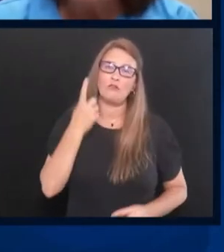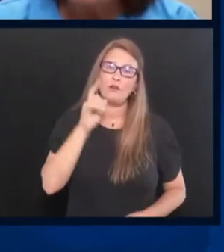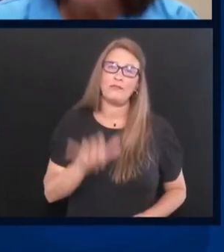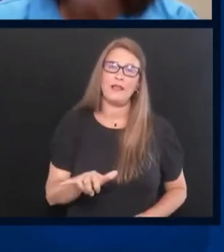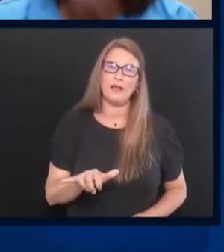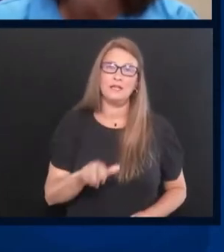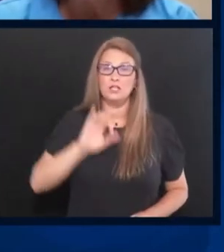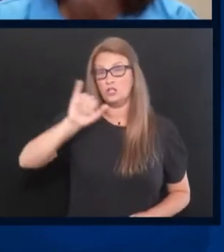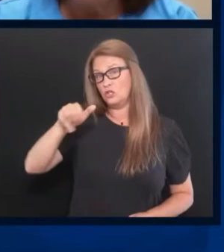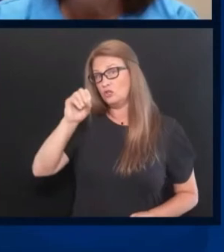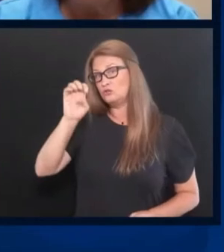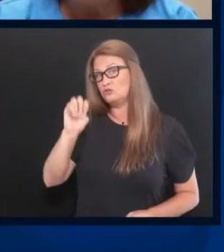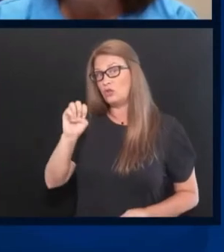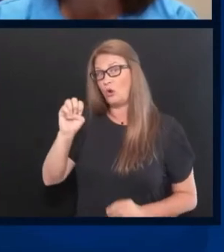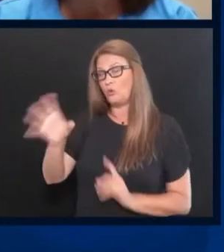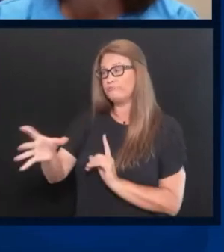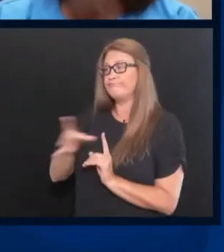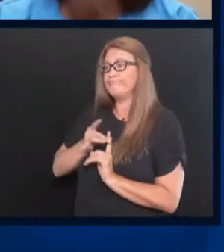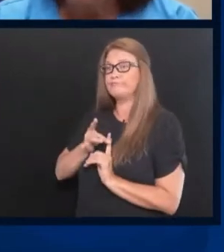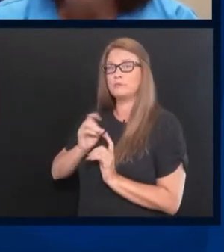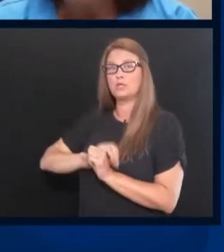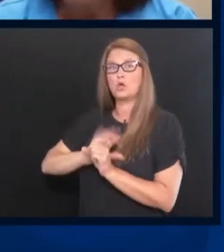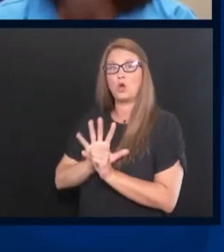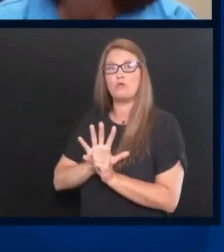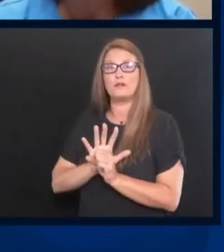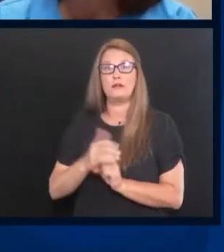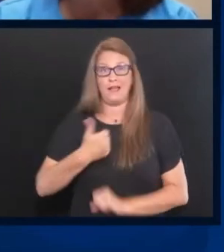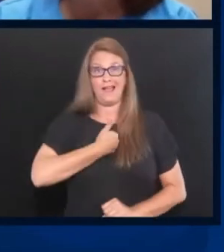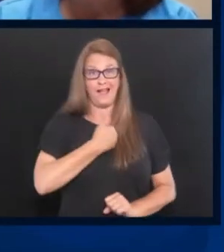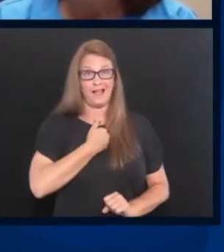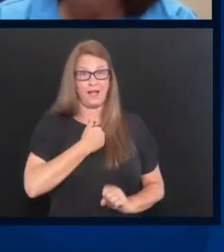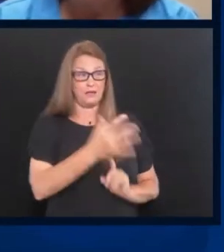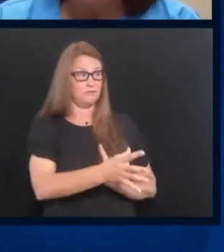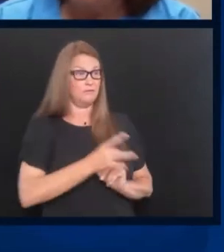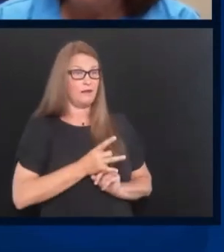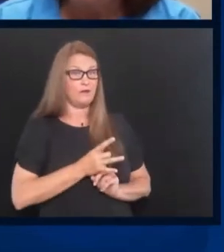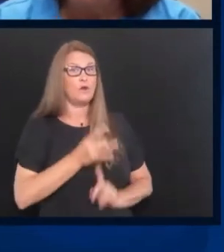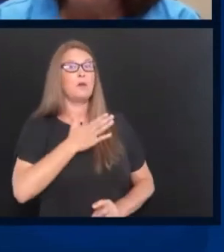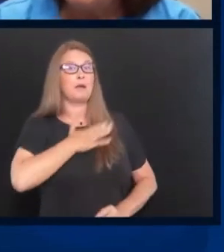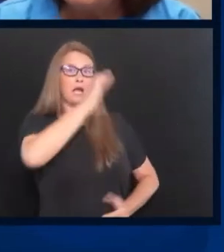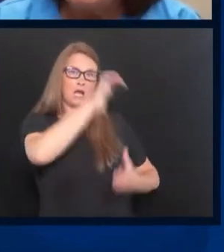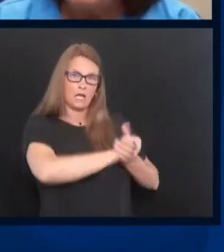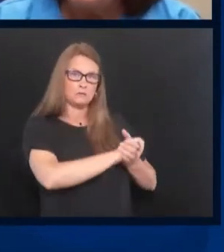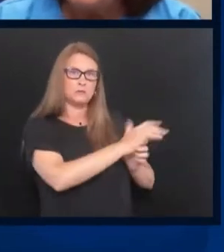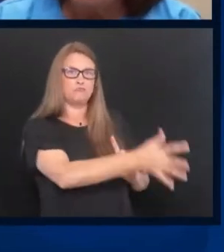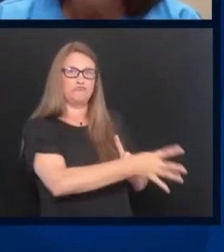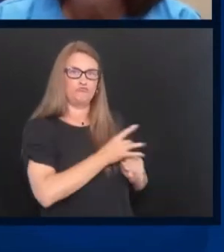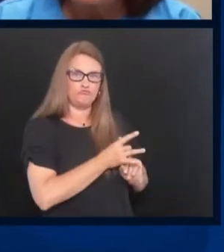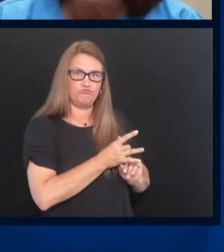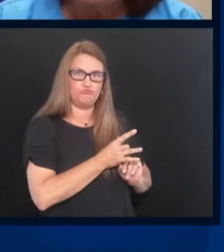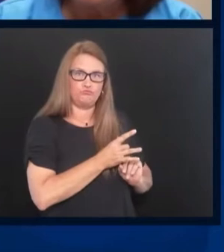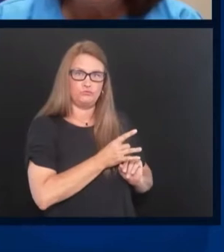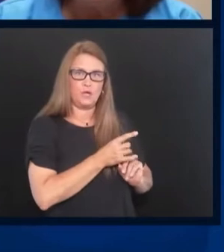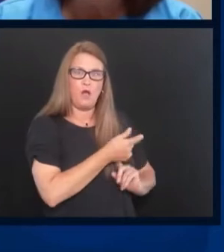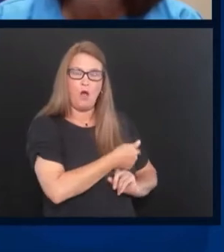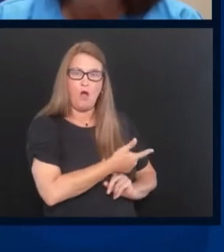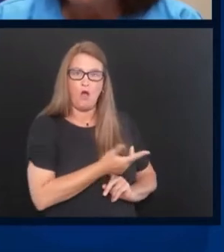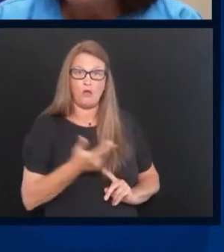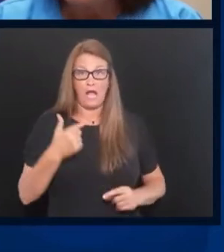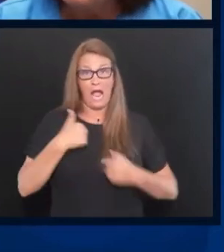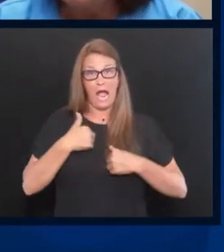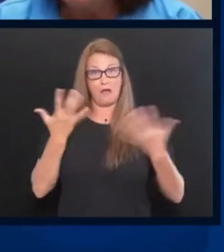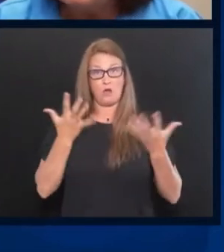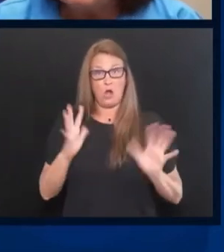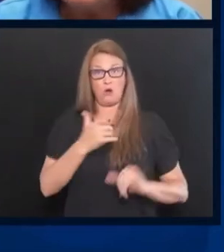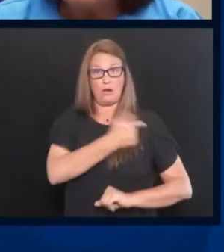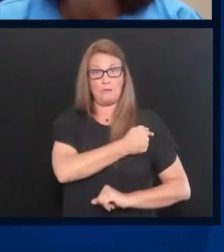Joey ended up with COVID. I ended up with COVID and my husband ended up with COVID. I'd had the vaccine. So